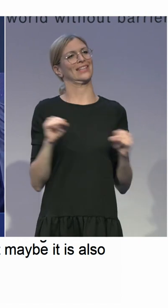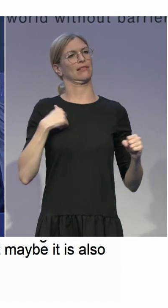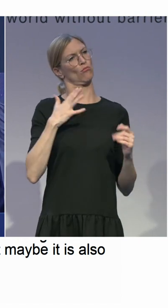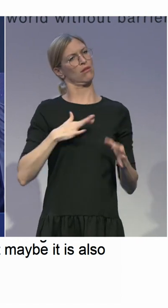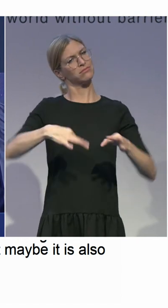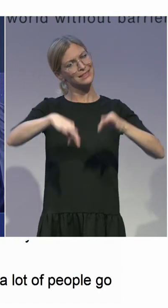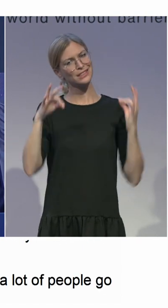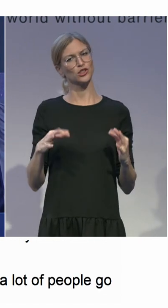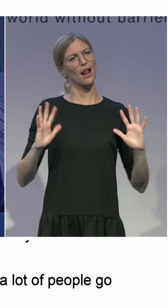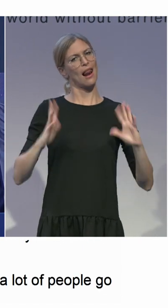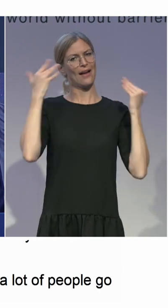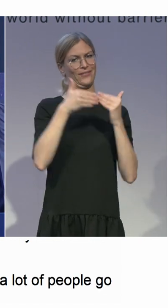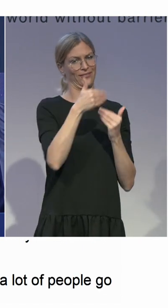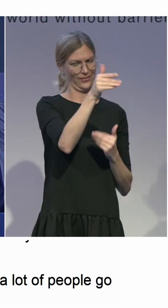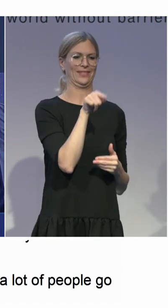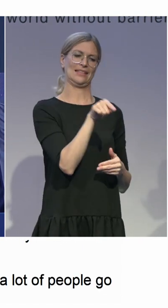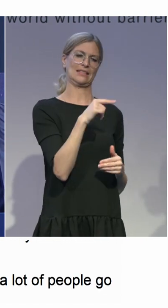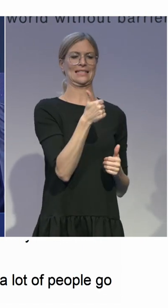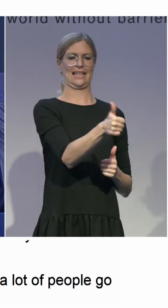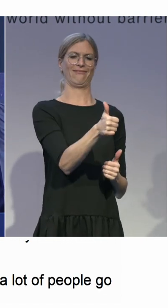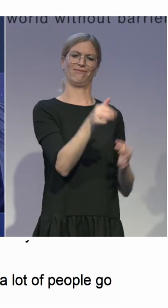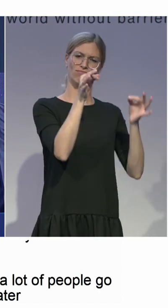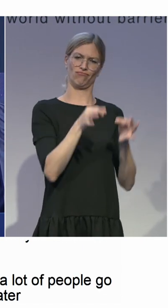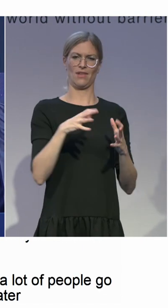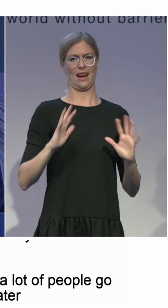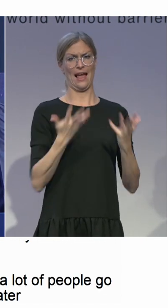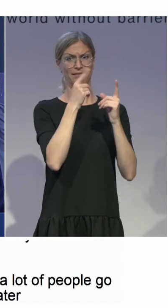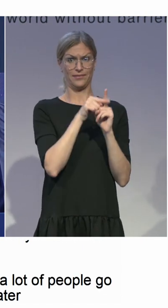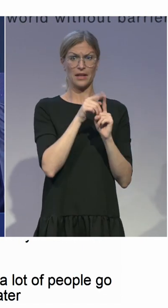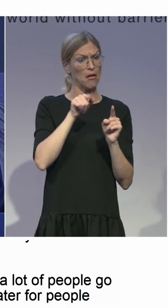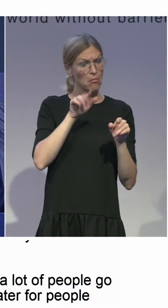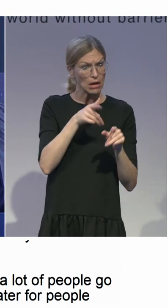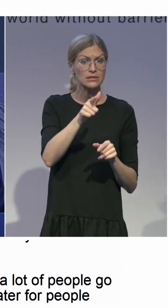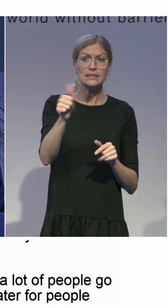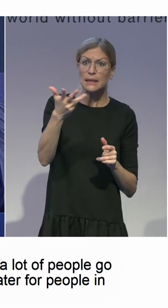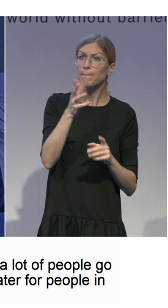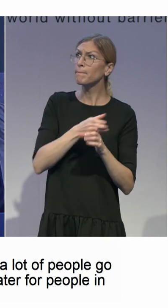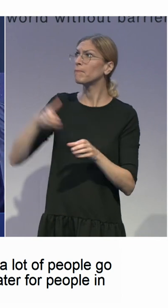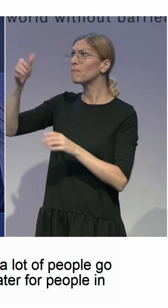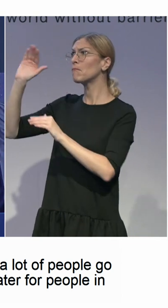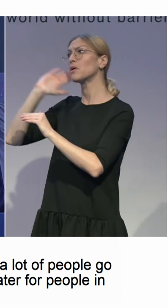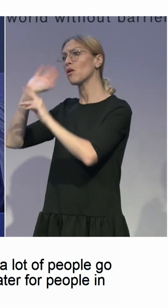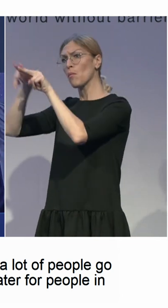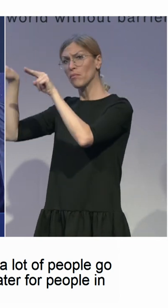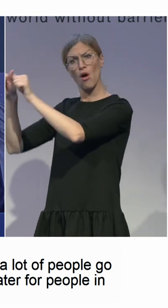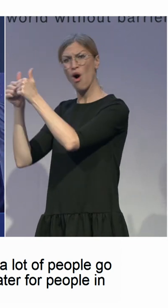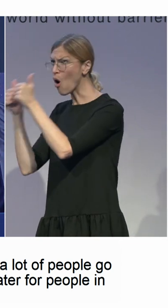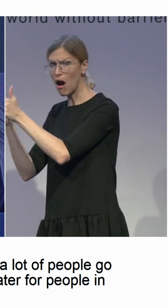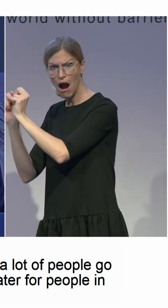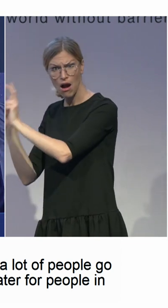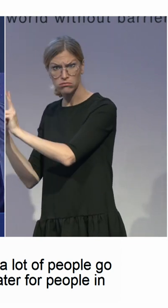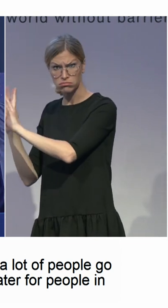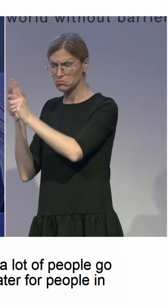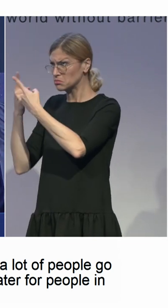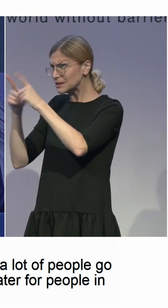able to cater for people in the community for emergency services or for, they have staff